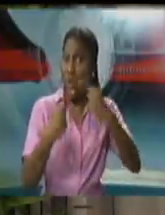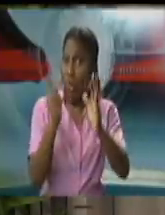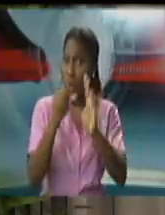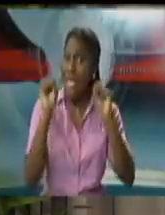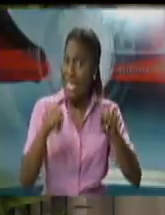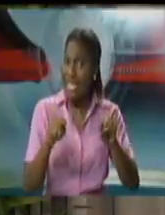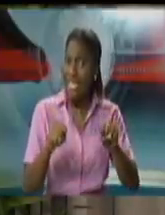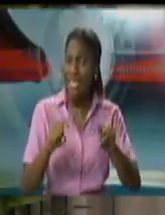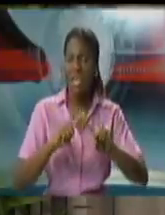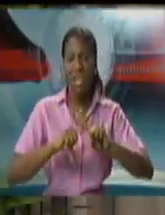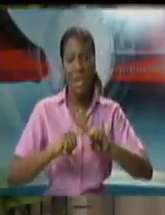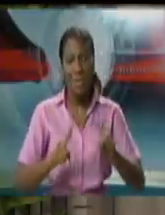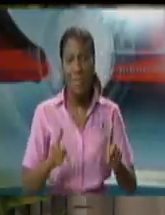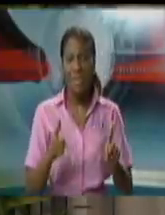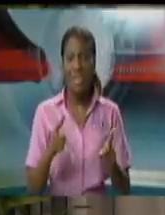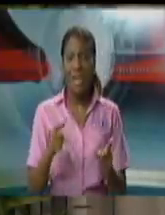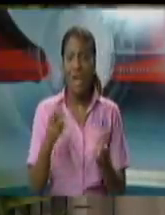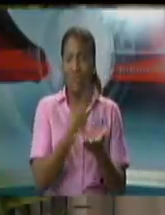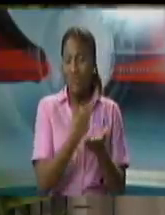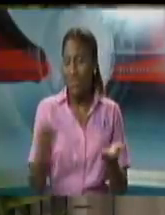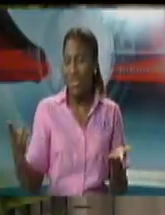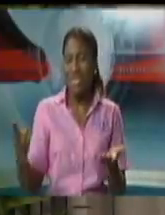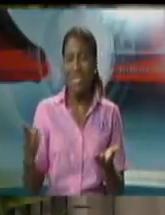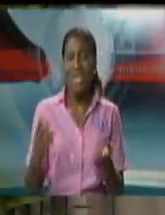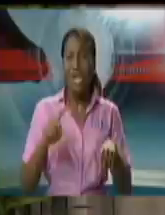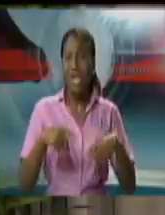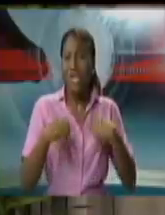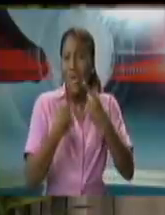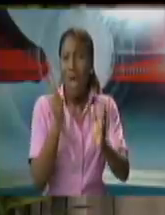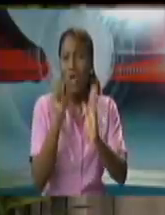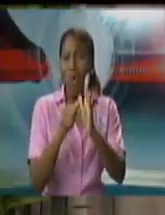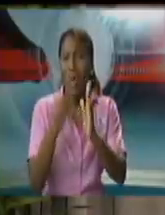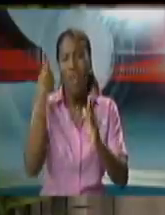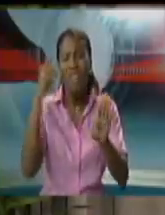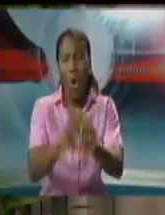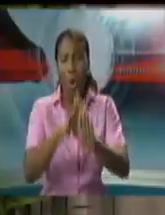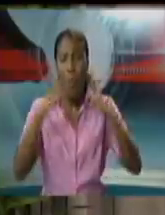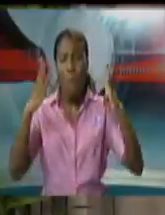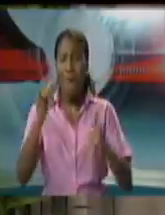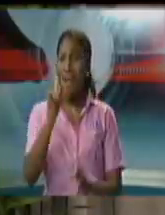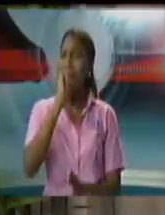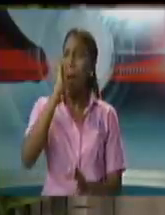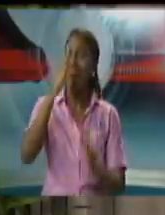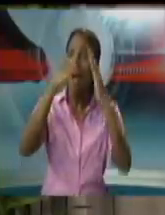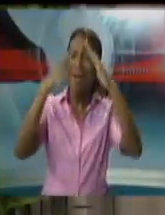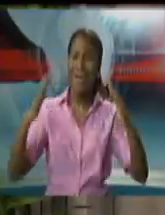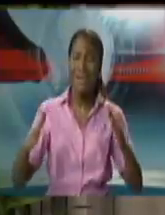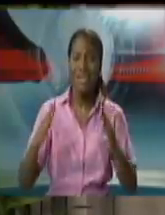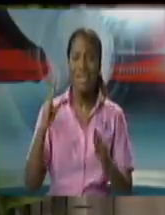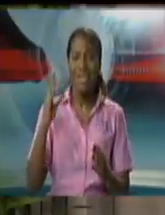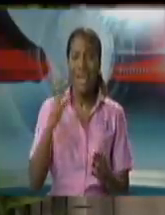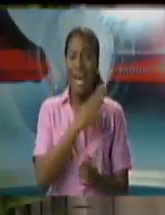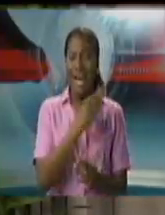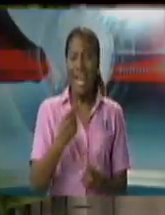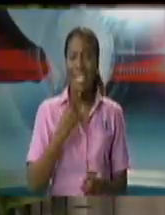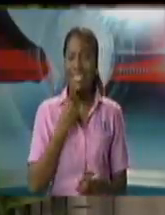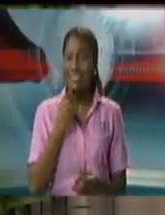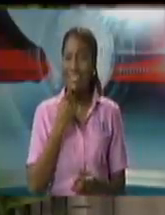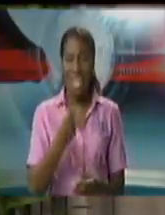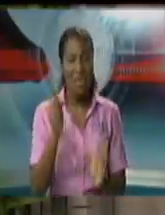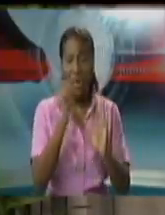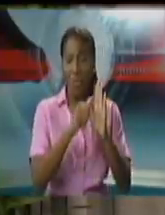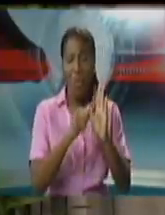court to consider the reopening of a liquor mart. I can tell you that that matter was unfortunately not in his favor.